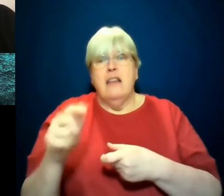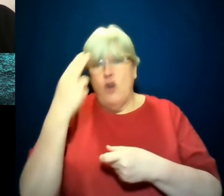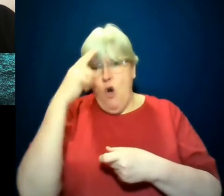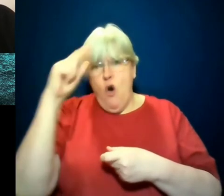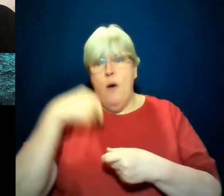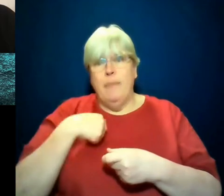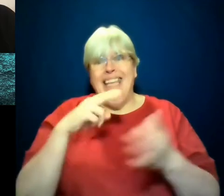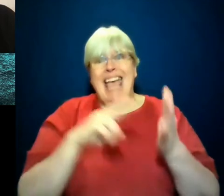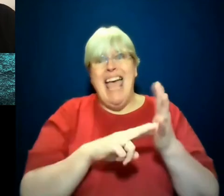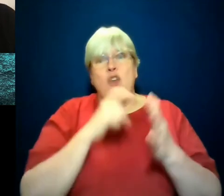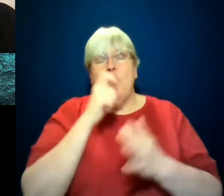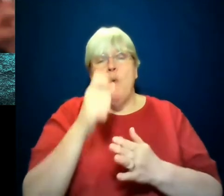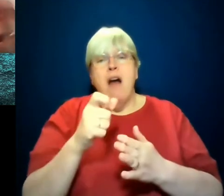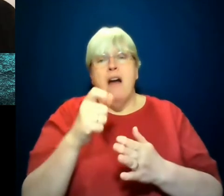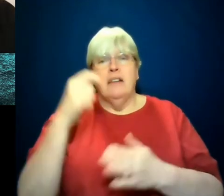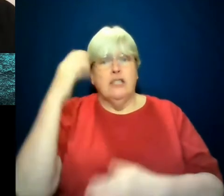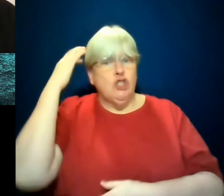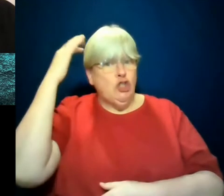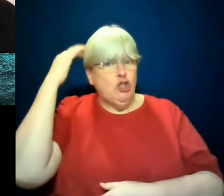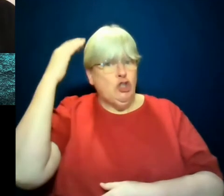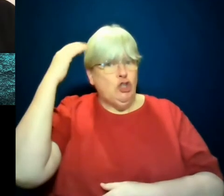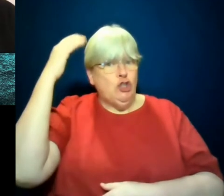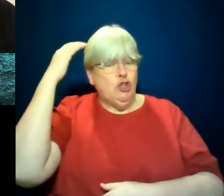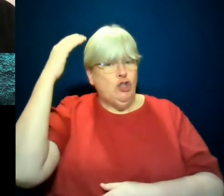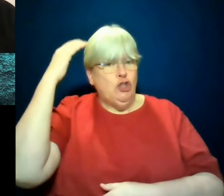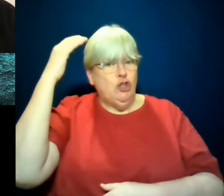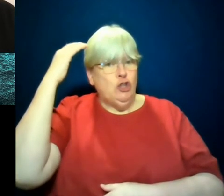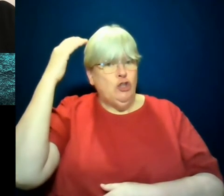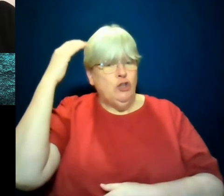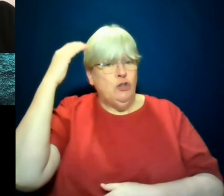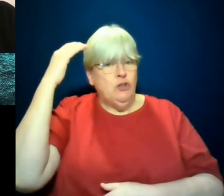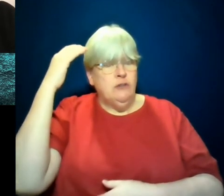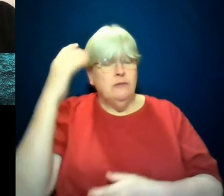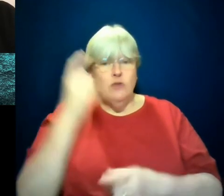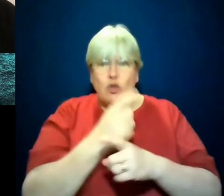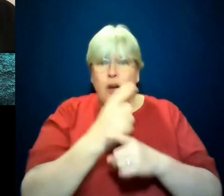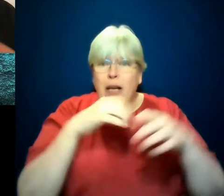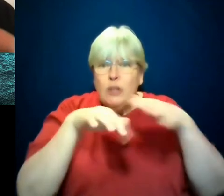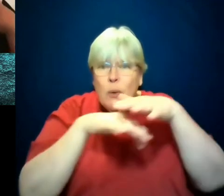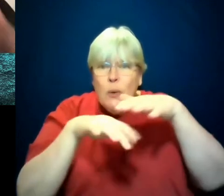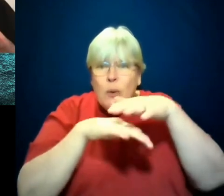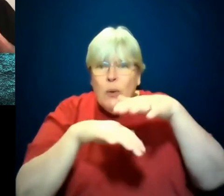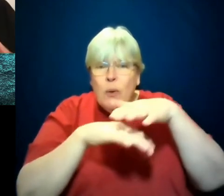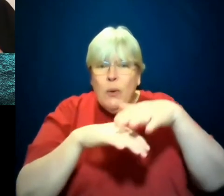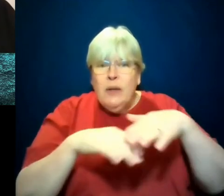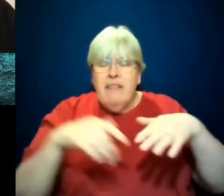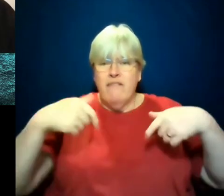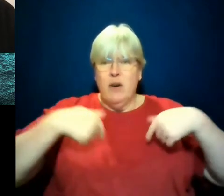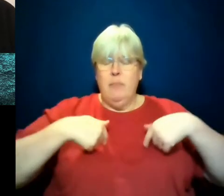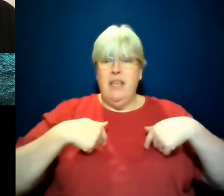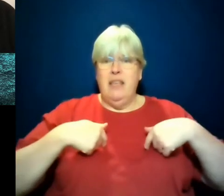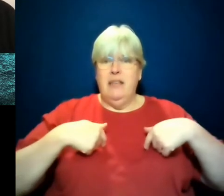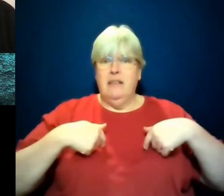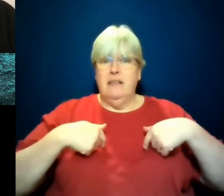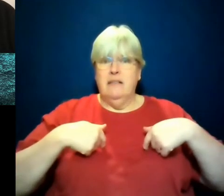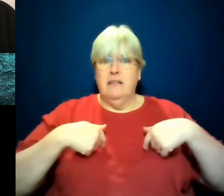So somewhere in my psyche, you know, we were talking about what are the wounds underneath everything. For me, I PTSD wise